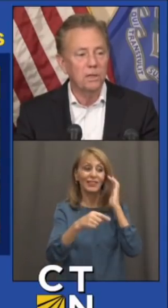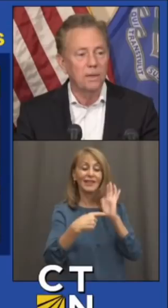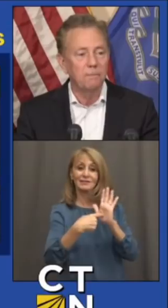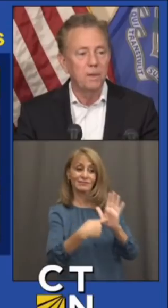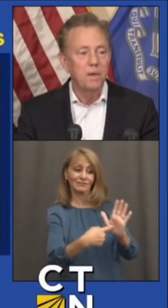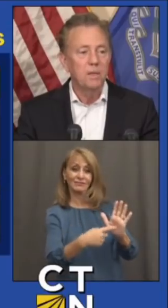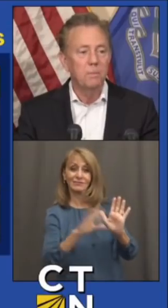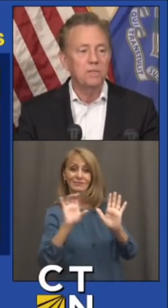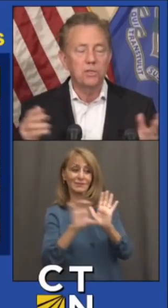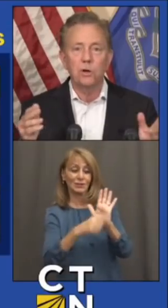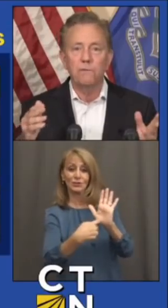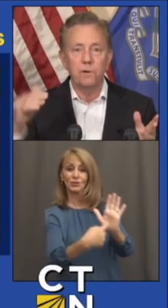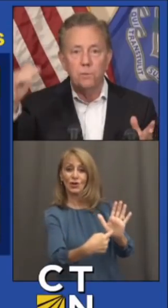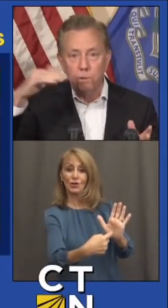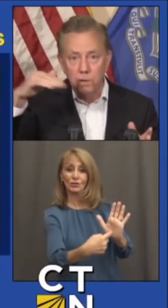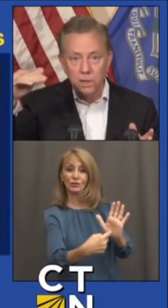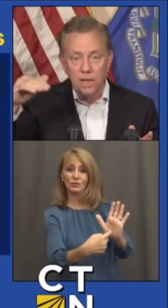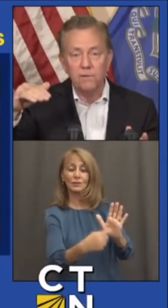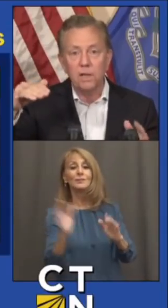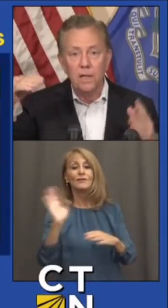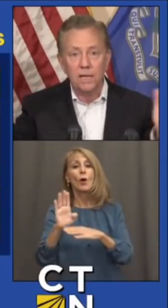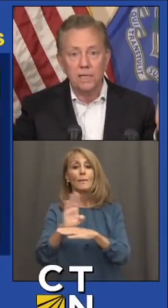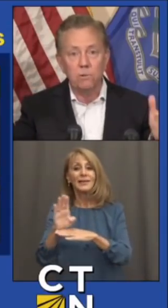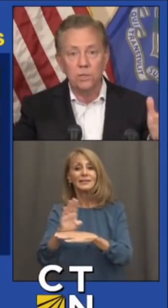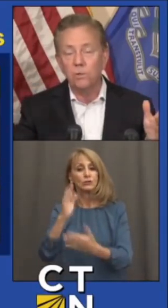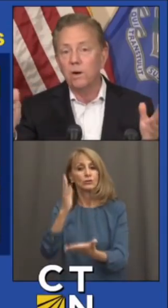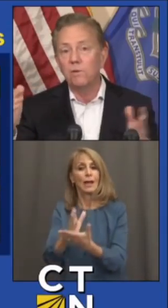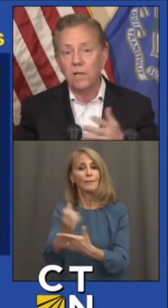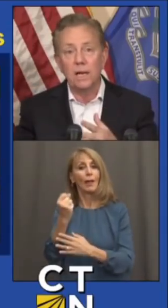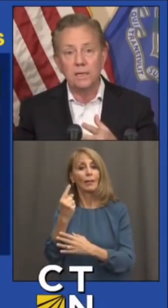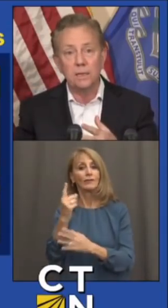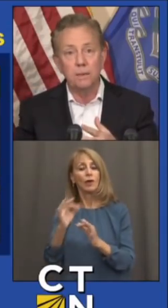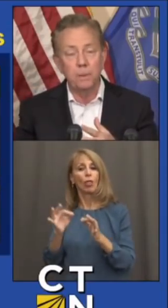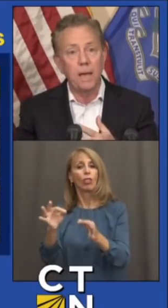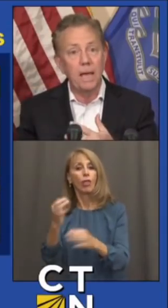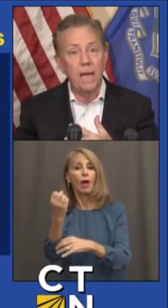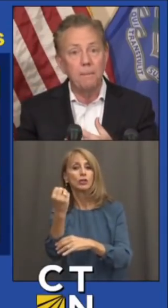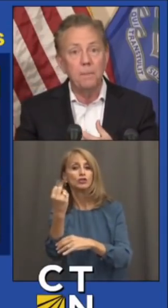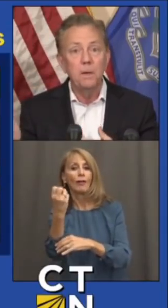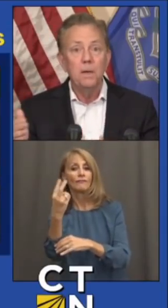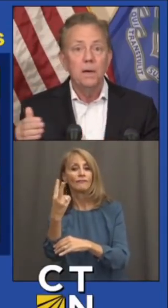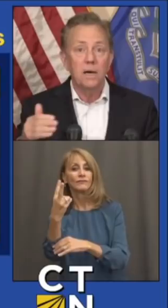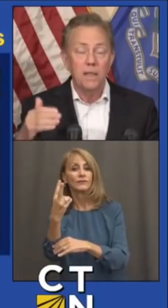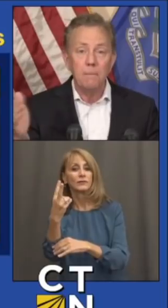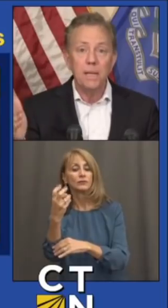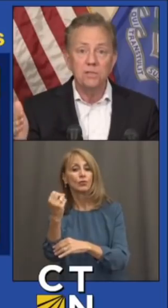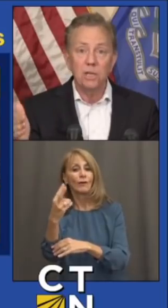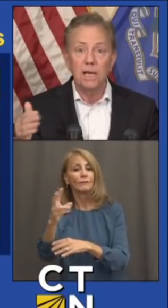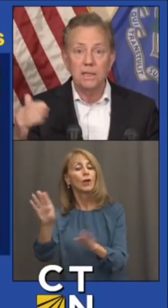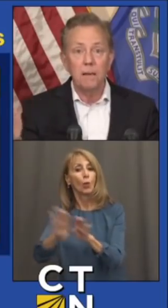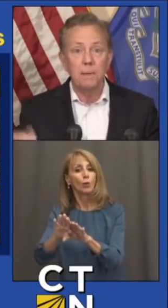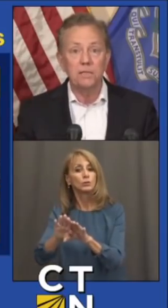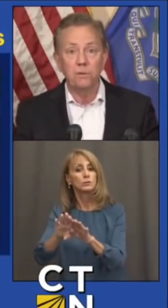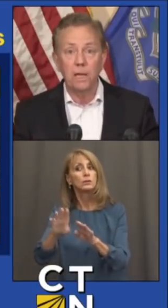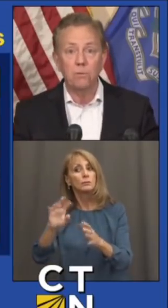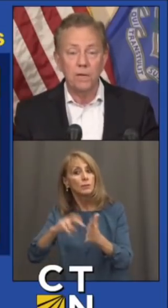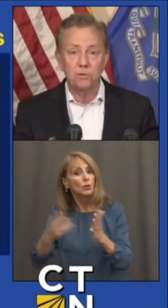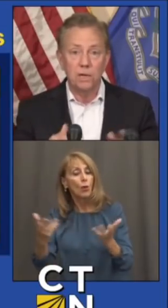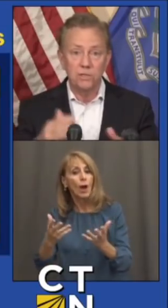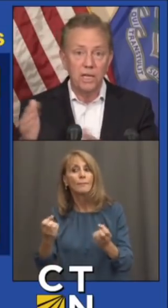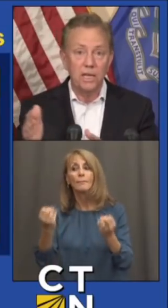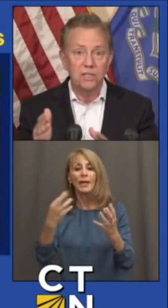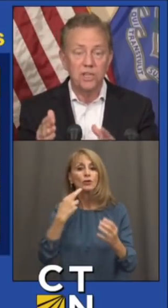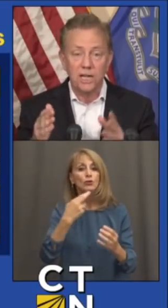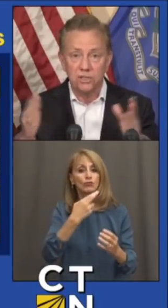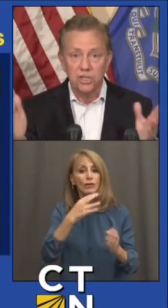says it all. The business curfew, we were at 11 o'clock, now we're at 12 o'clock a.m. That means a lot. That means for a lot of